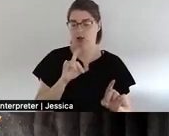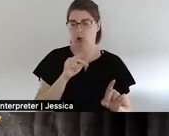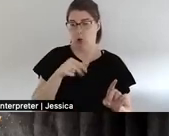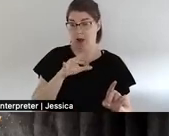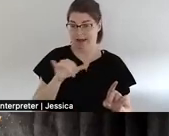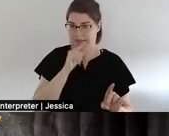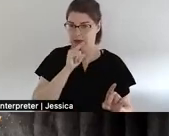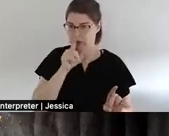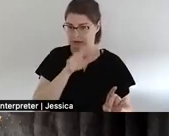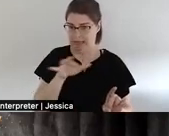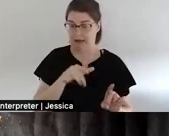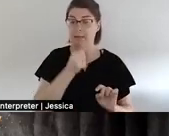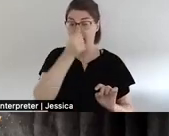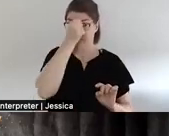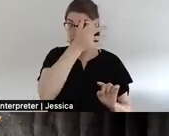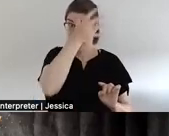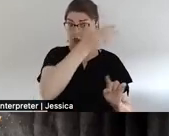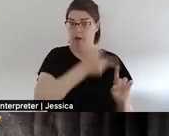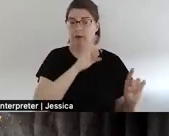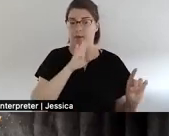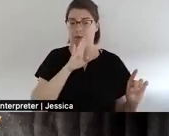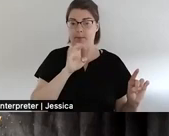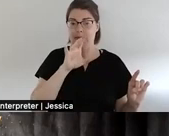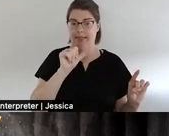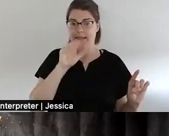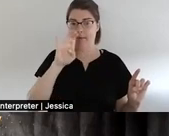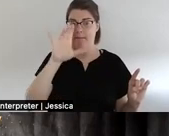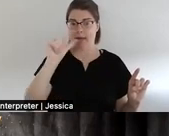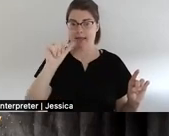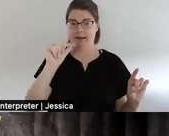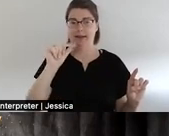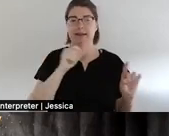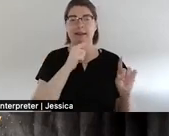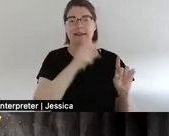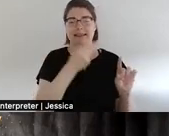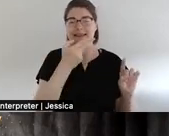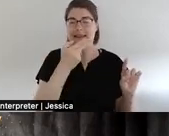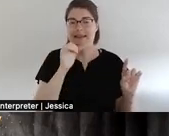father was from Bela Bela, which is the Hiltzik Nation.